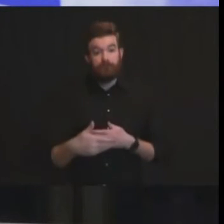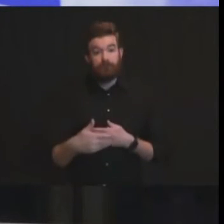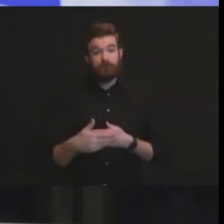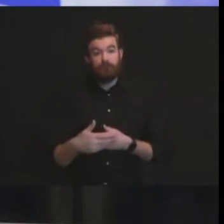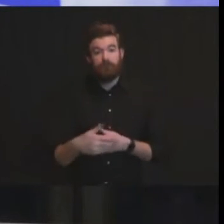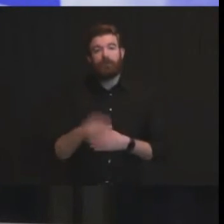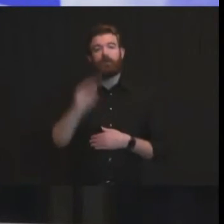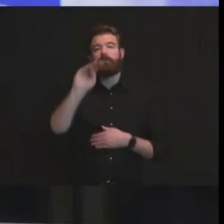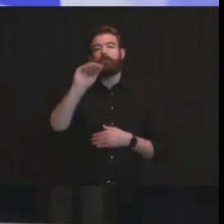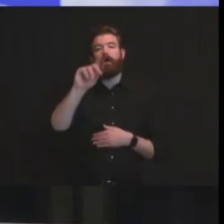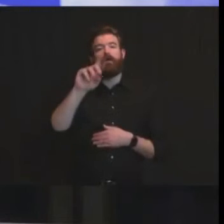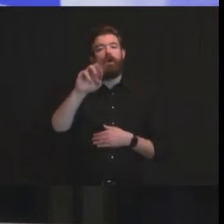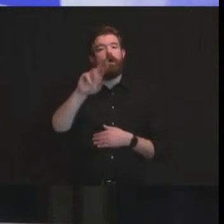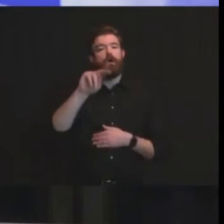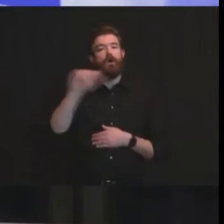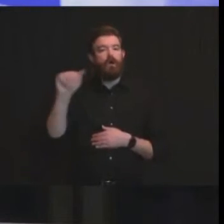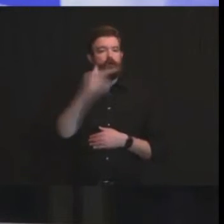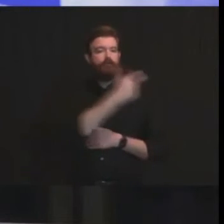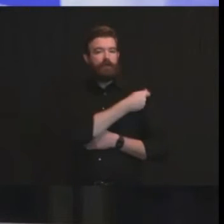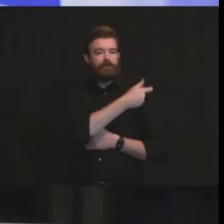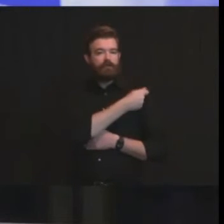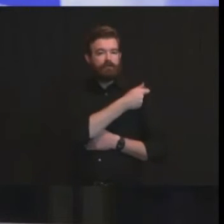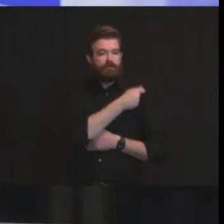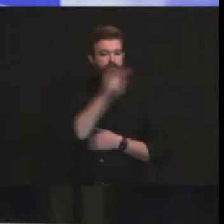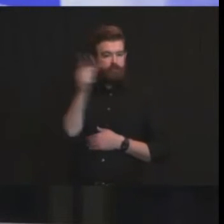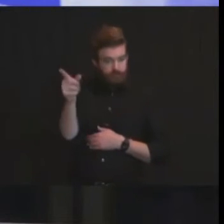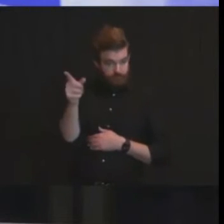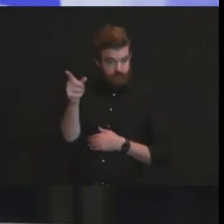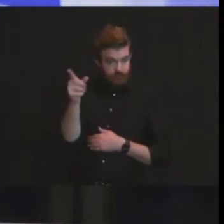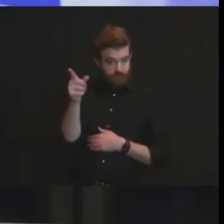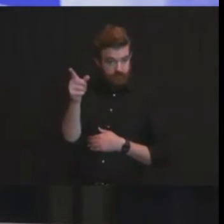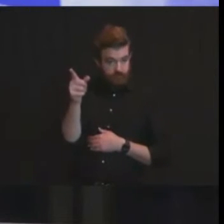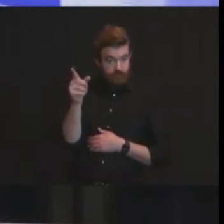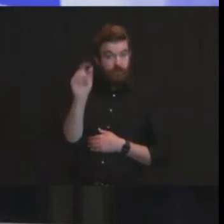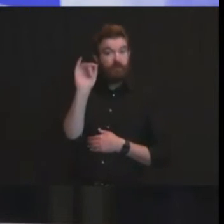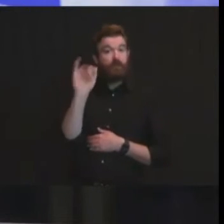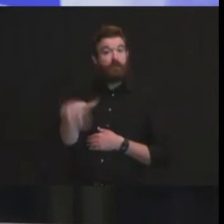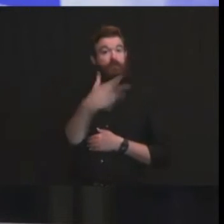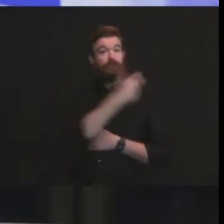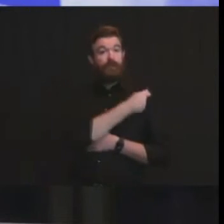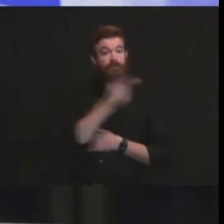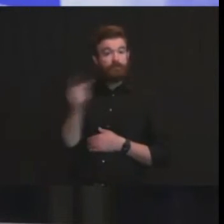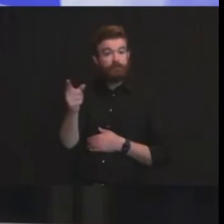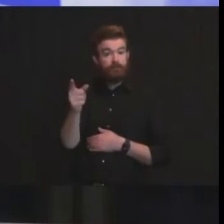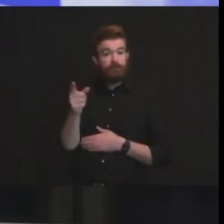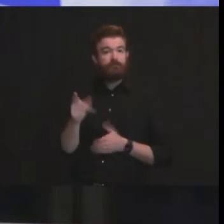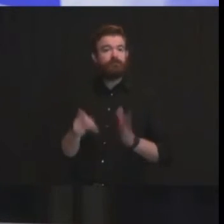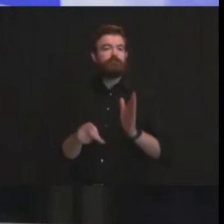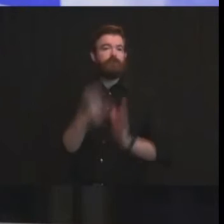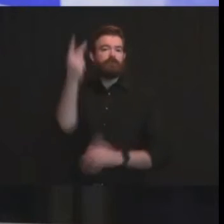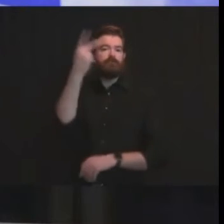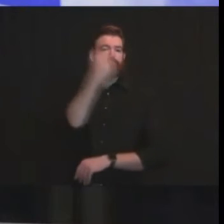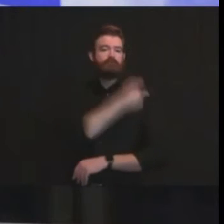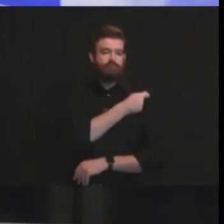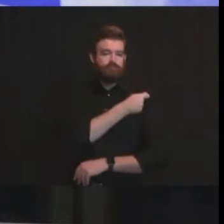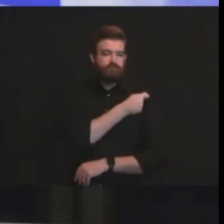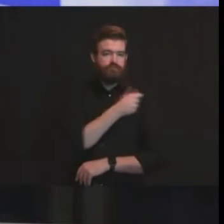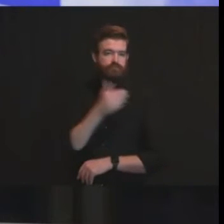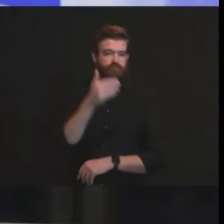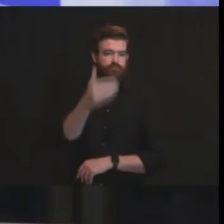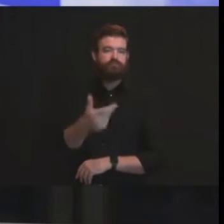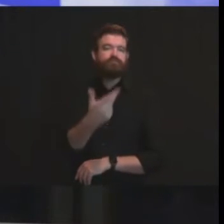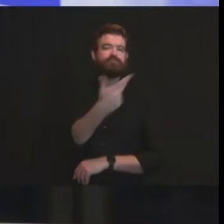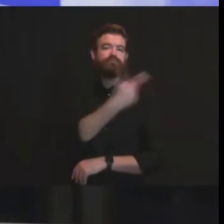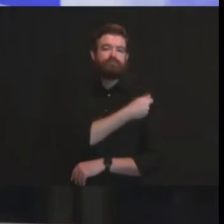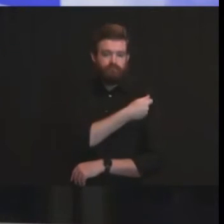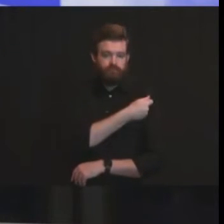-dose vaccine spaced 21 days apart moderna vote doses are spaced 28